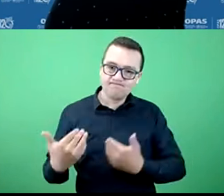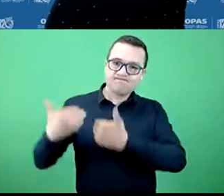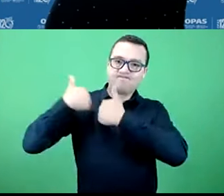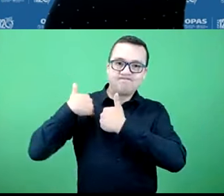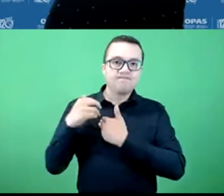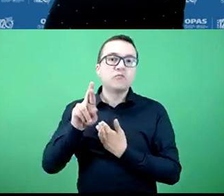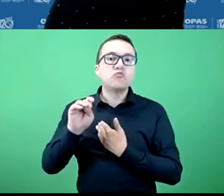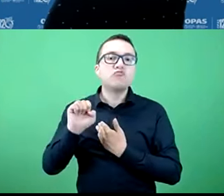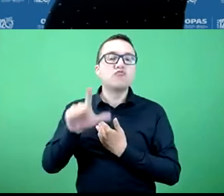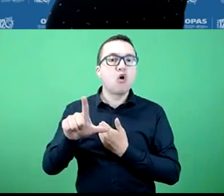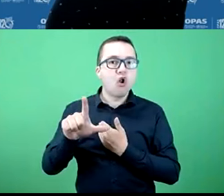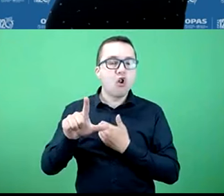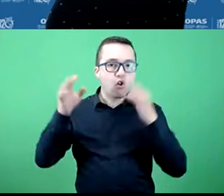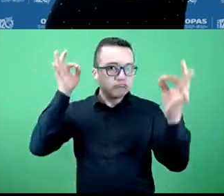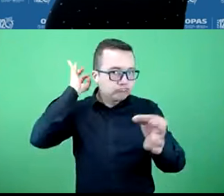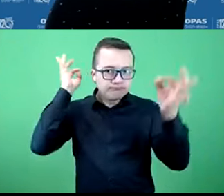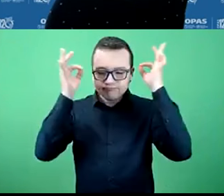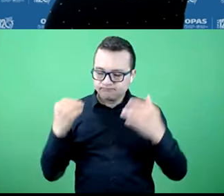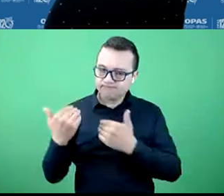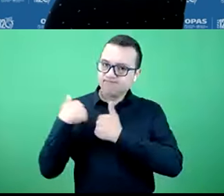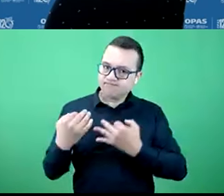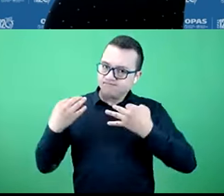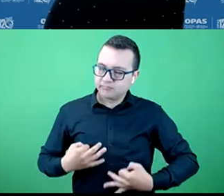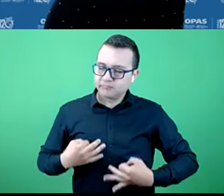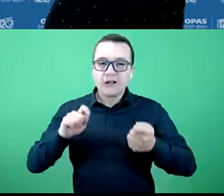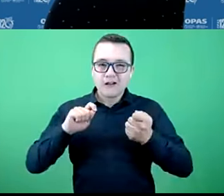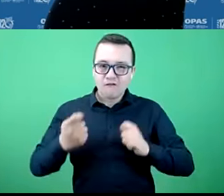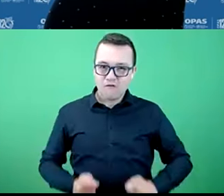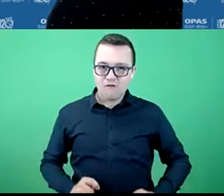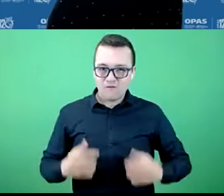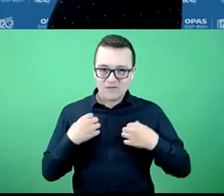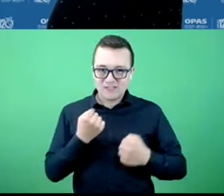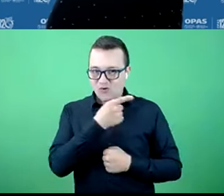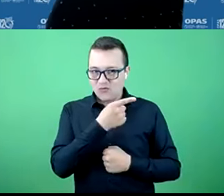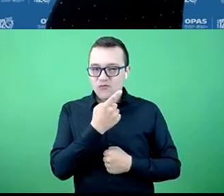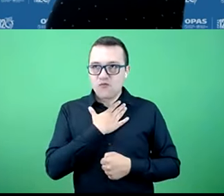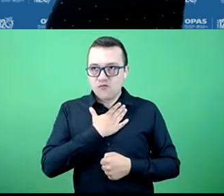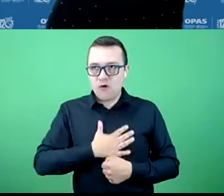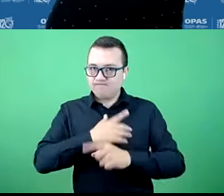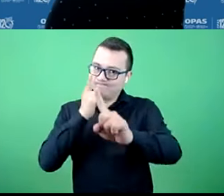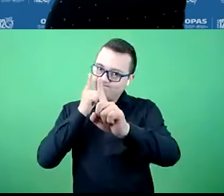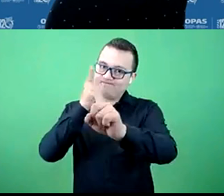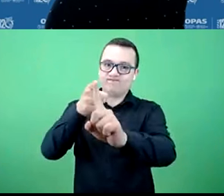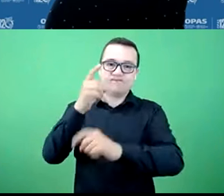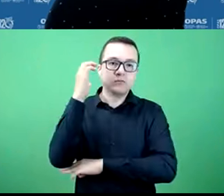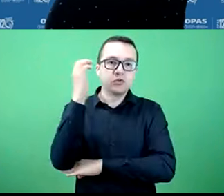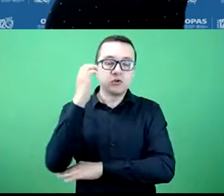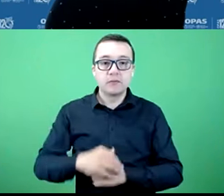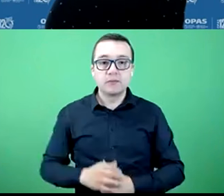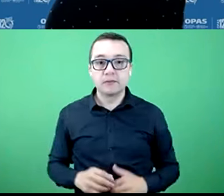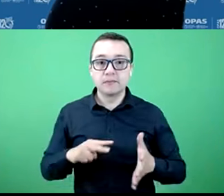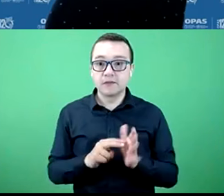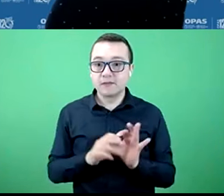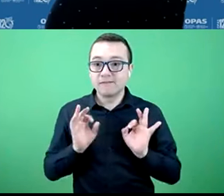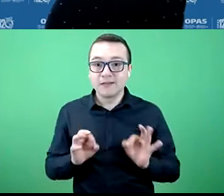the health authorities' governance role, which is precisely what is being sought by the Colombian reform process so that we